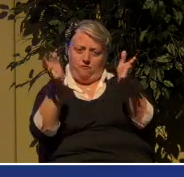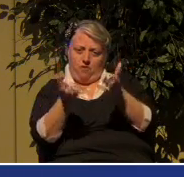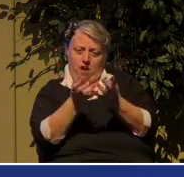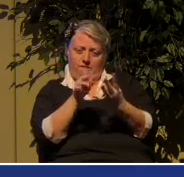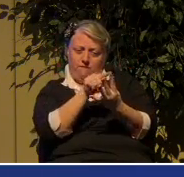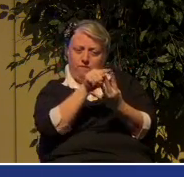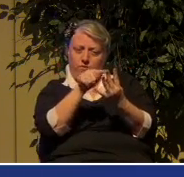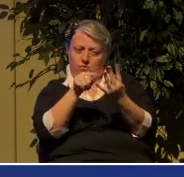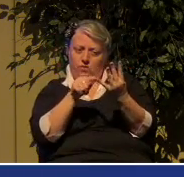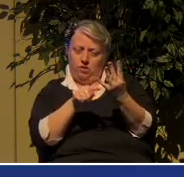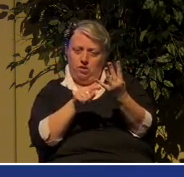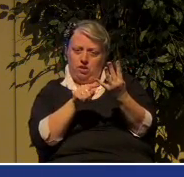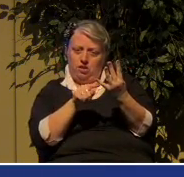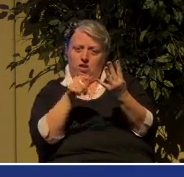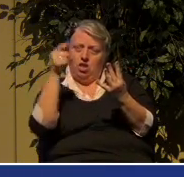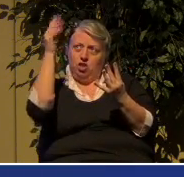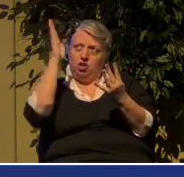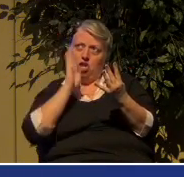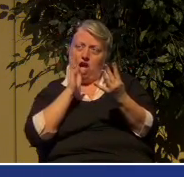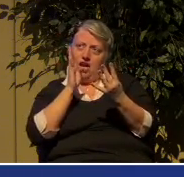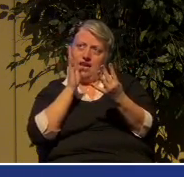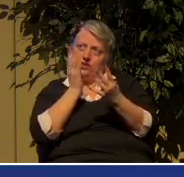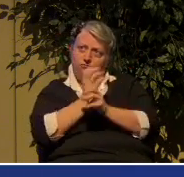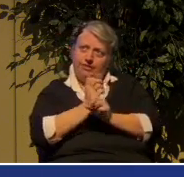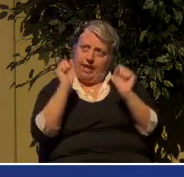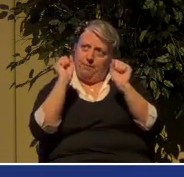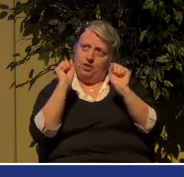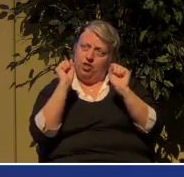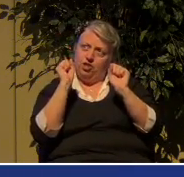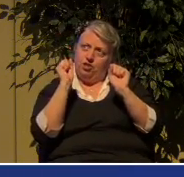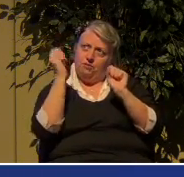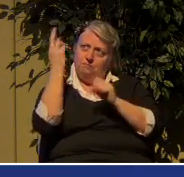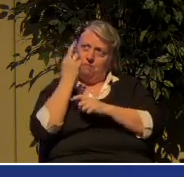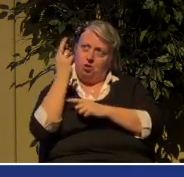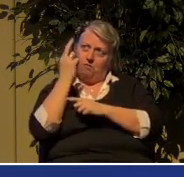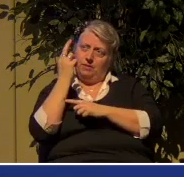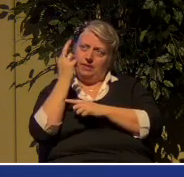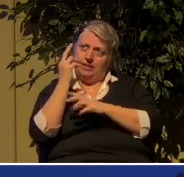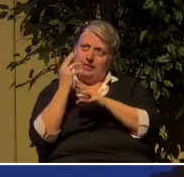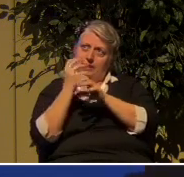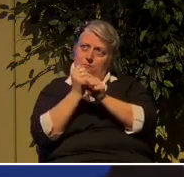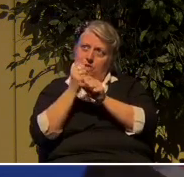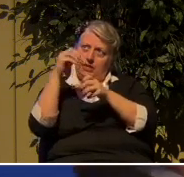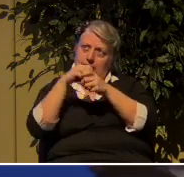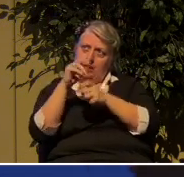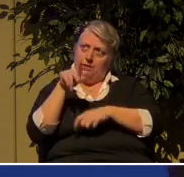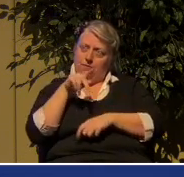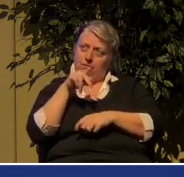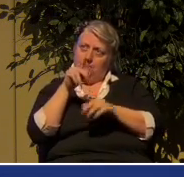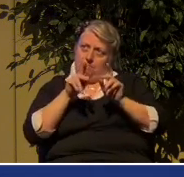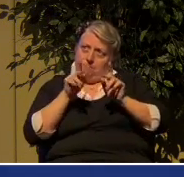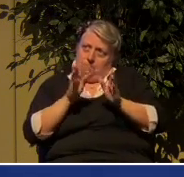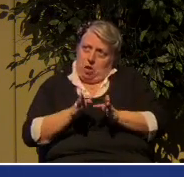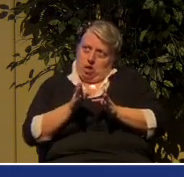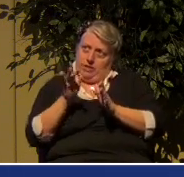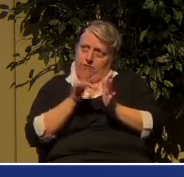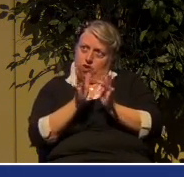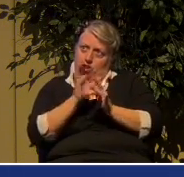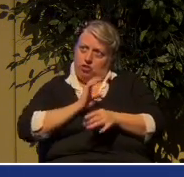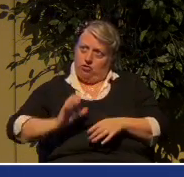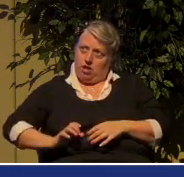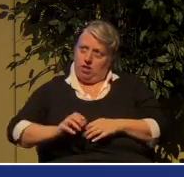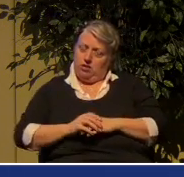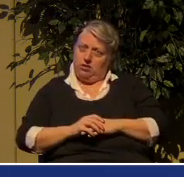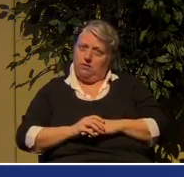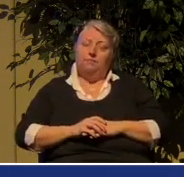God's redemptive purposes summarized in the person of Jesus Christ? Here's how John puts it.